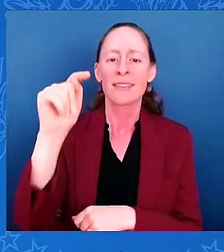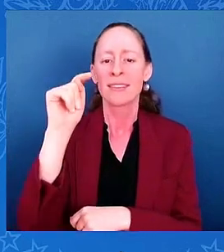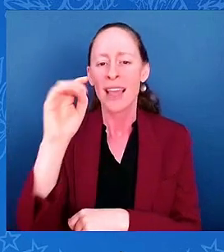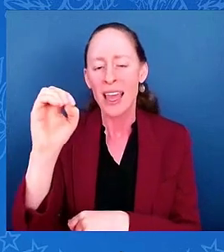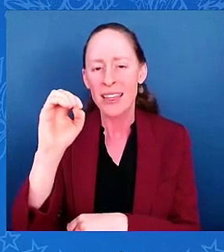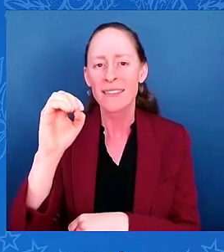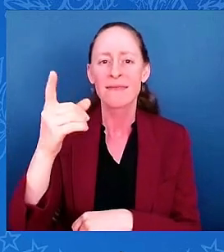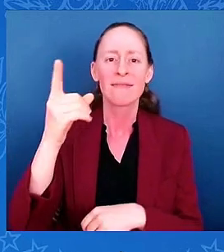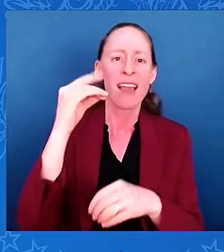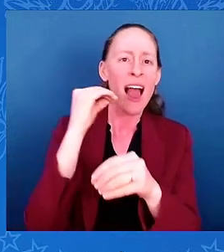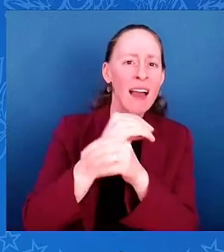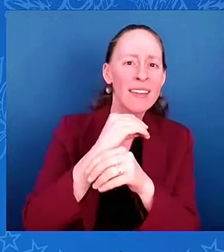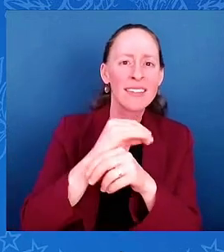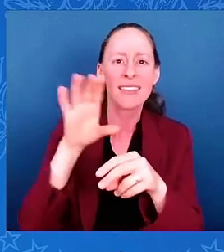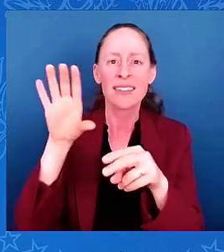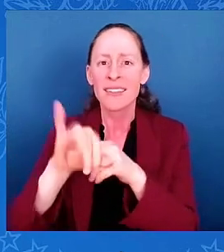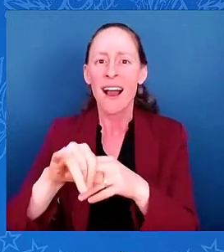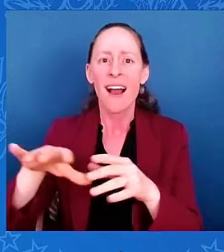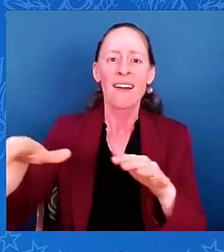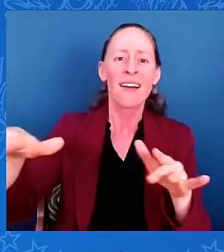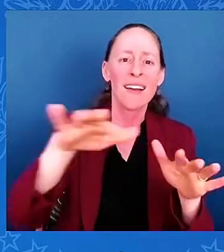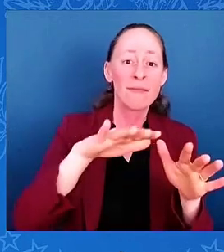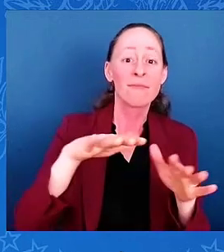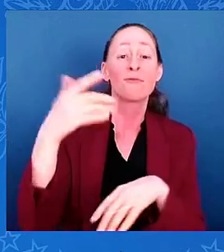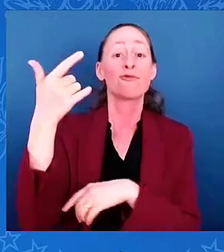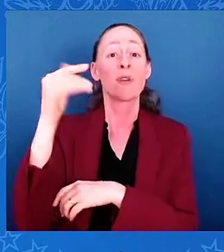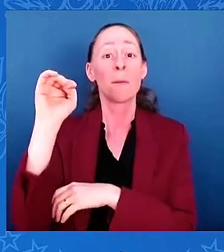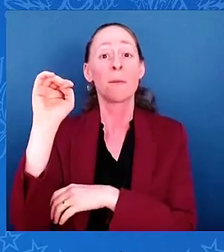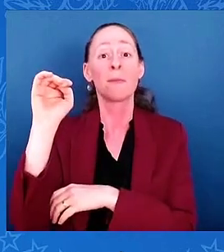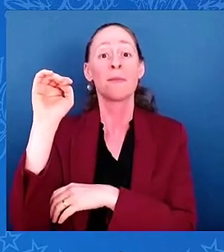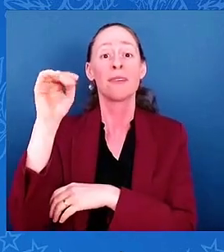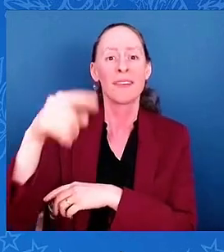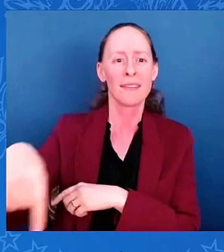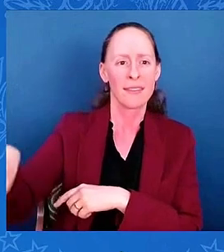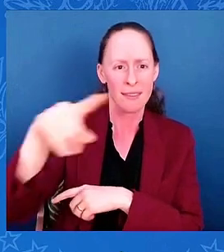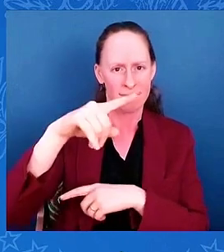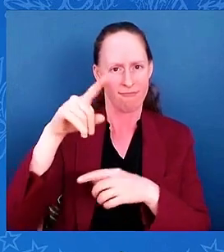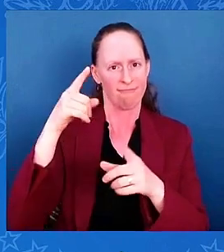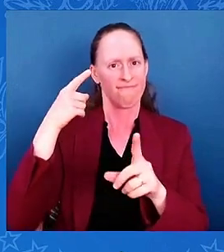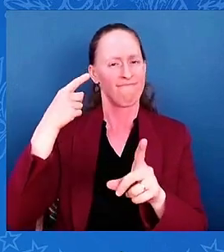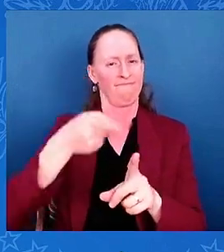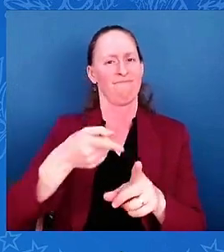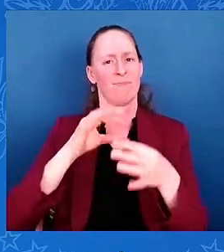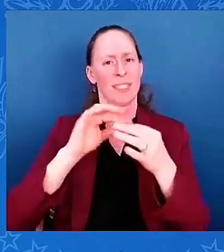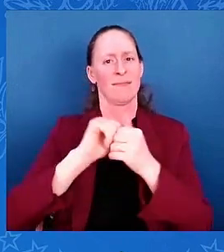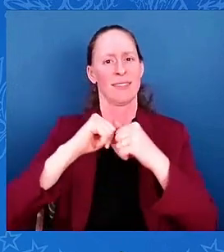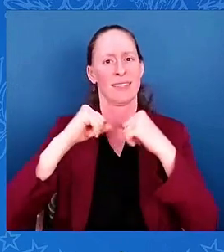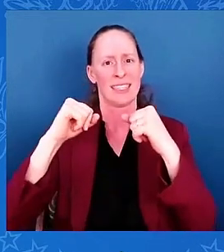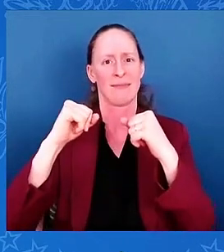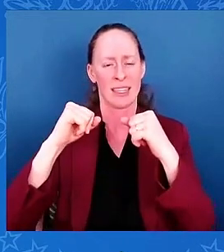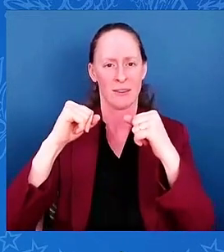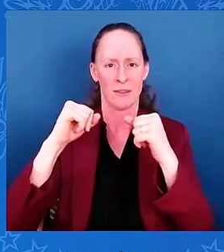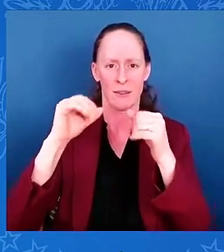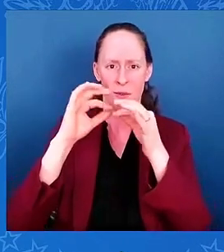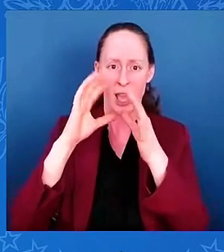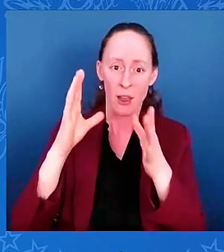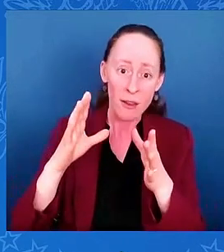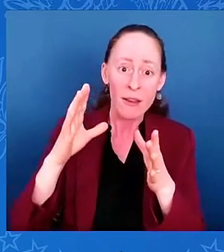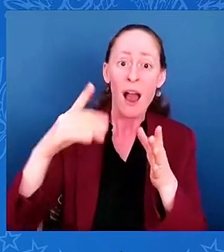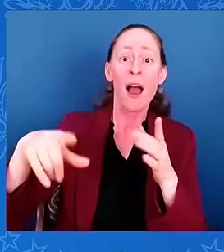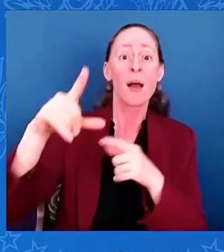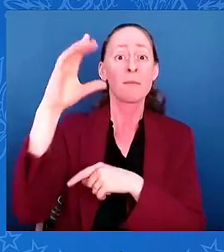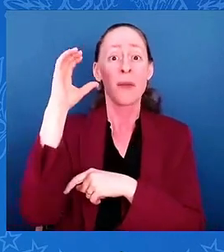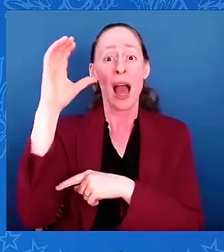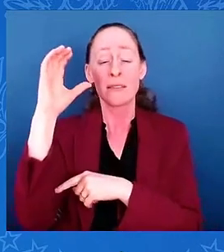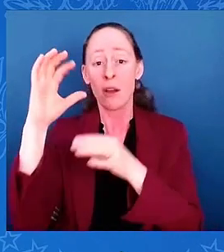coordinator, pass game coordinator, and they all played great, at the greatest school in America, my alma mater